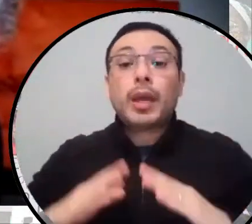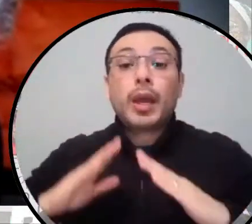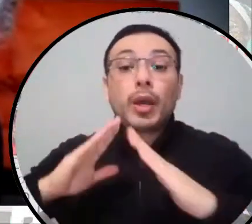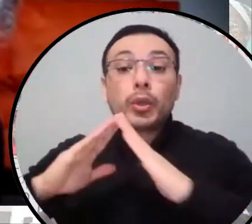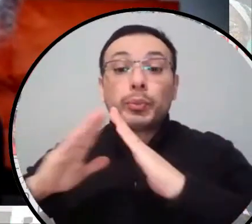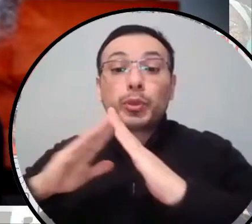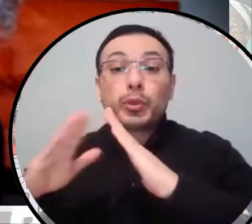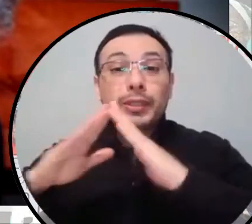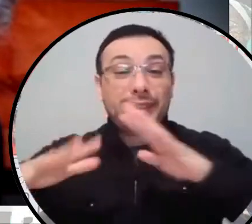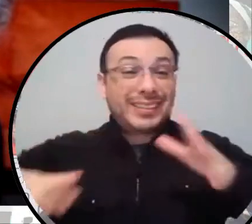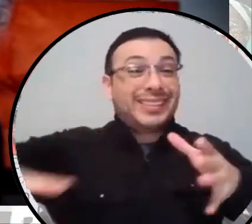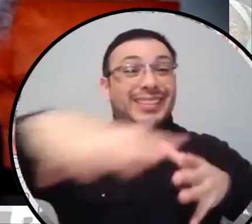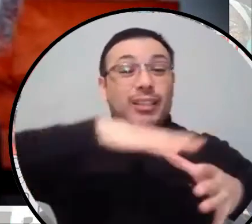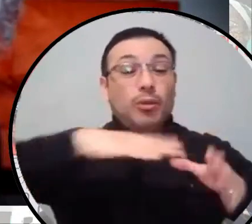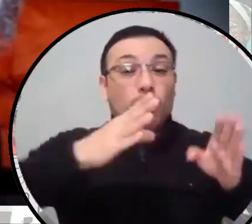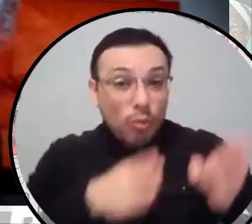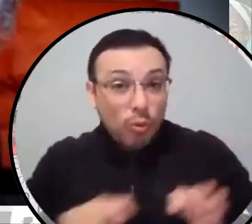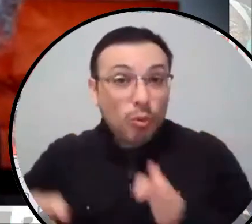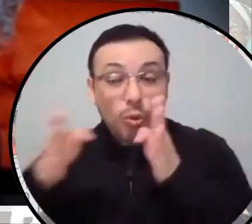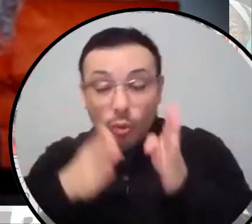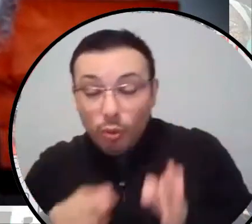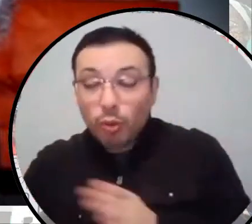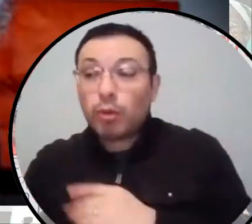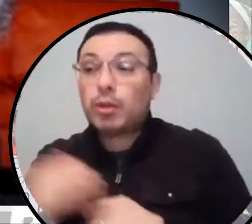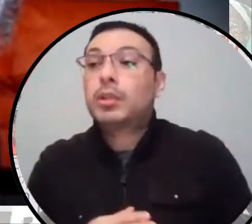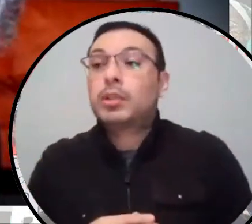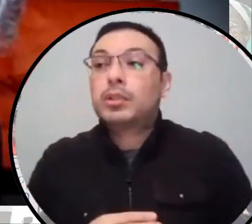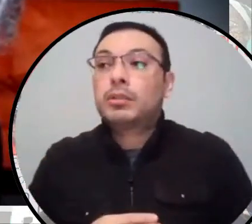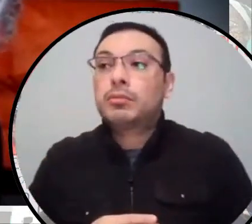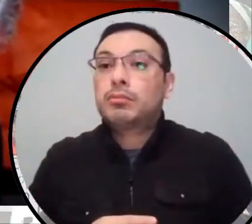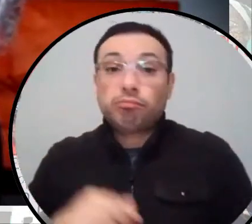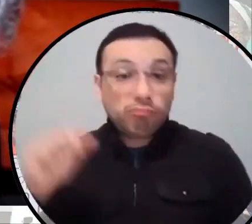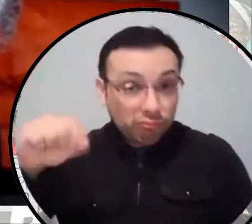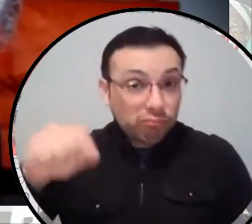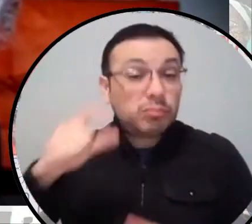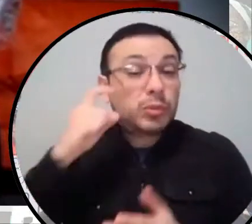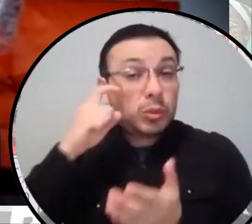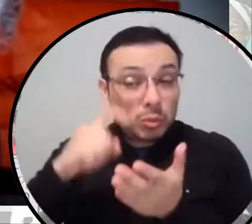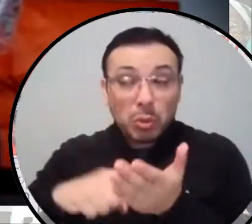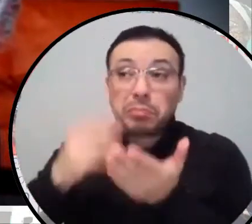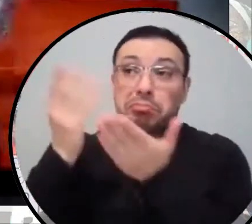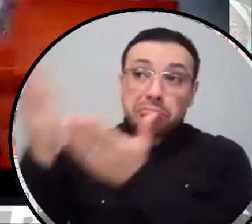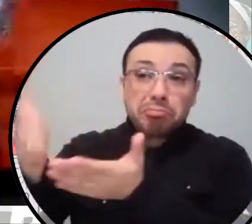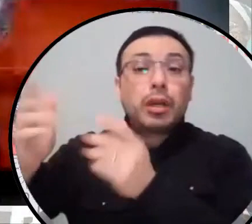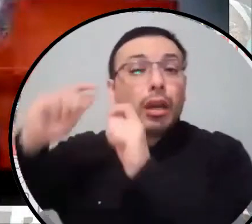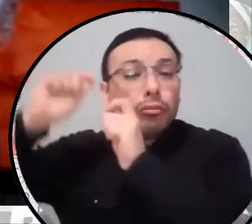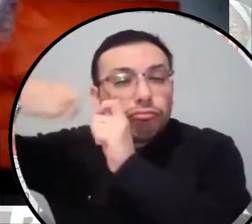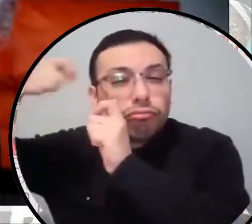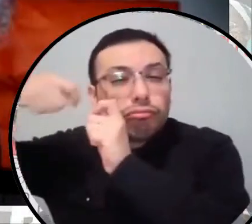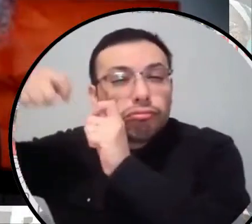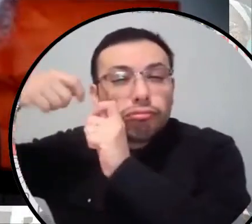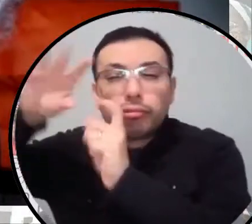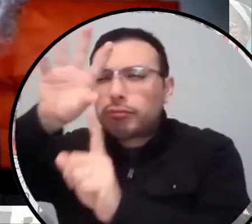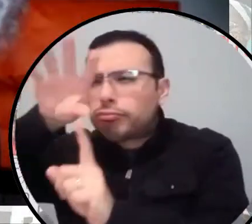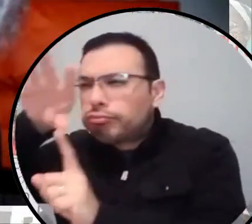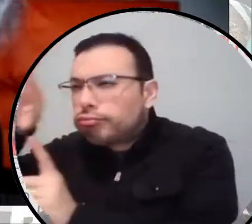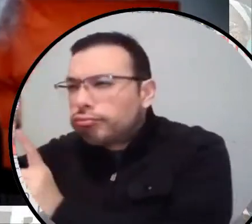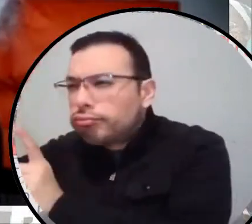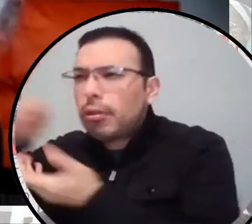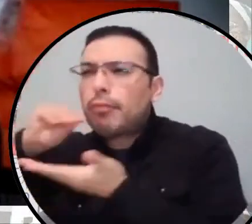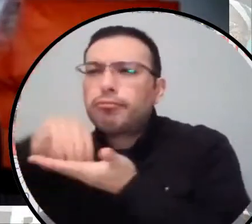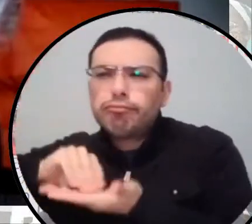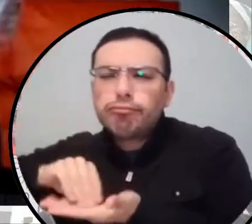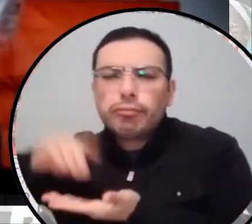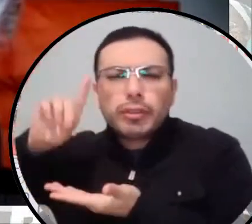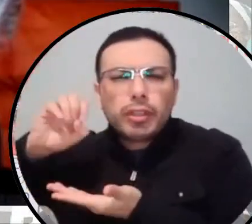And, uh, there've been so many documentaries, there've been so many, um, protests that have increasingly included,